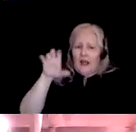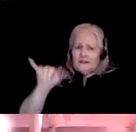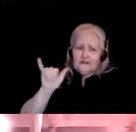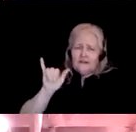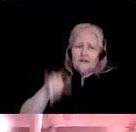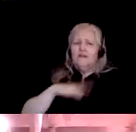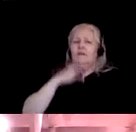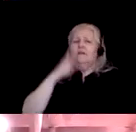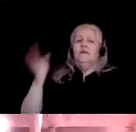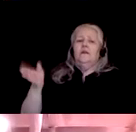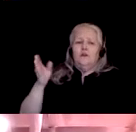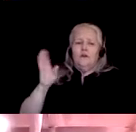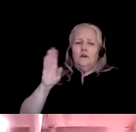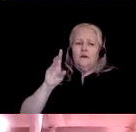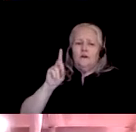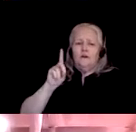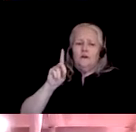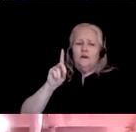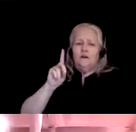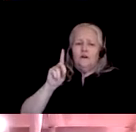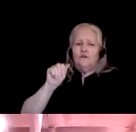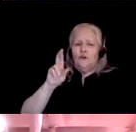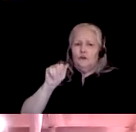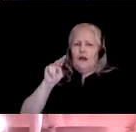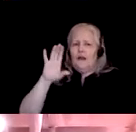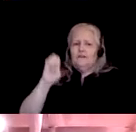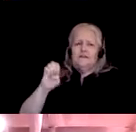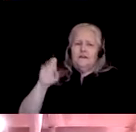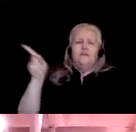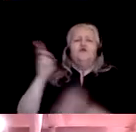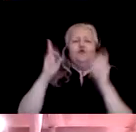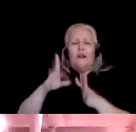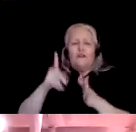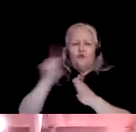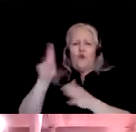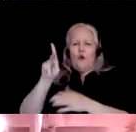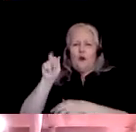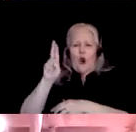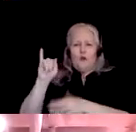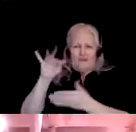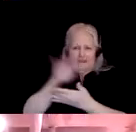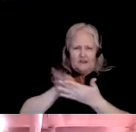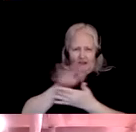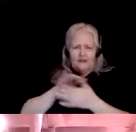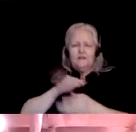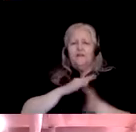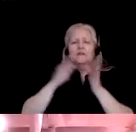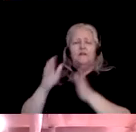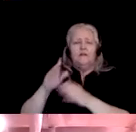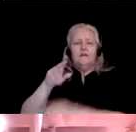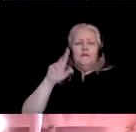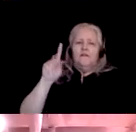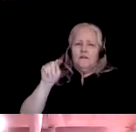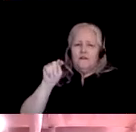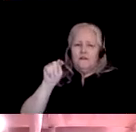Mr. Taramsing Teran, Director, Center for Kirby Studies, Mr. Karsing Teran, former President